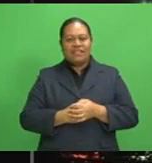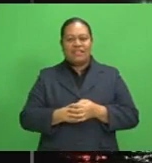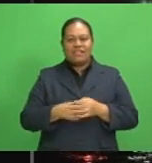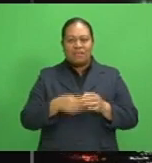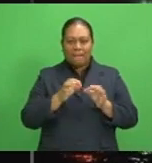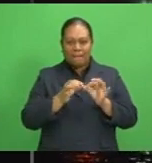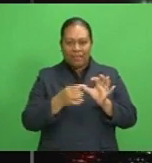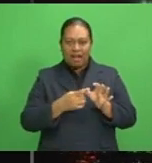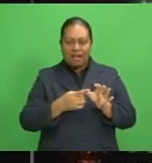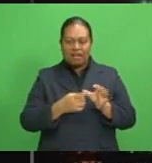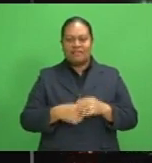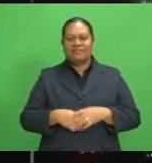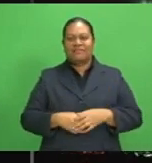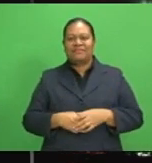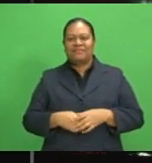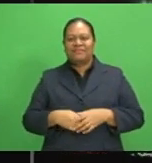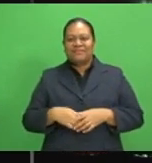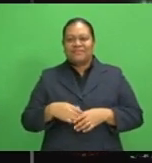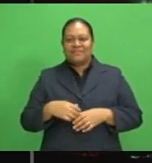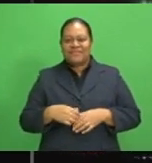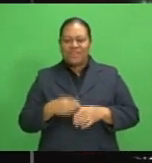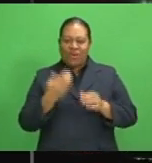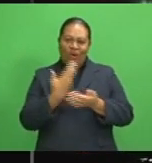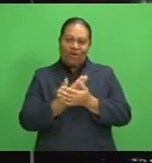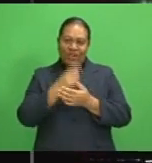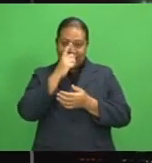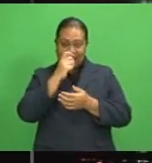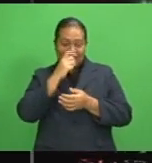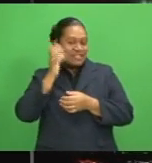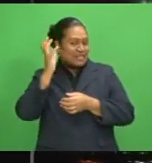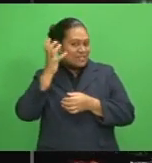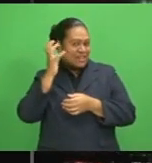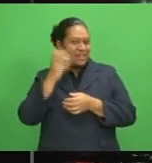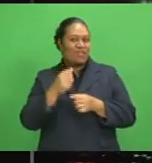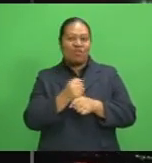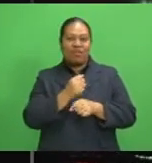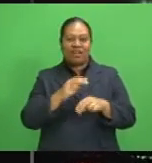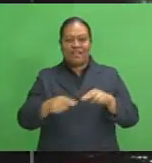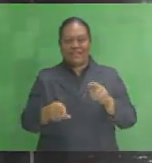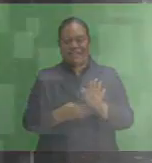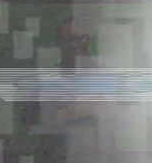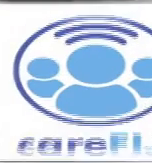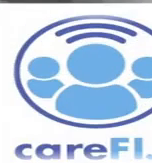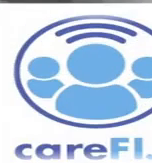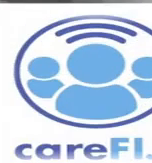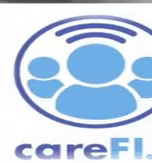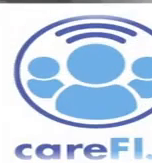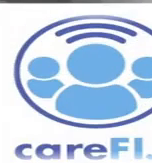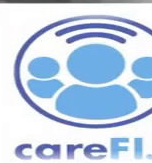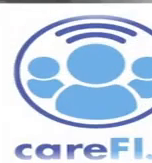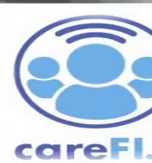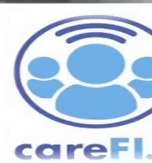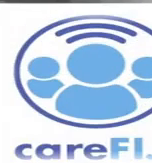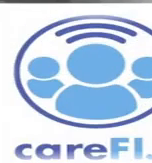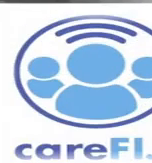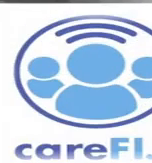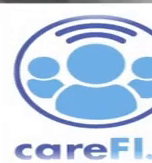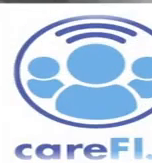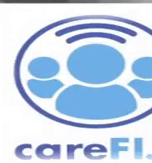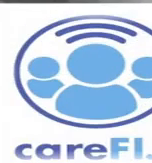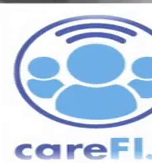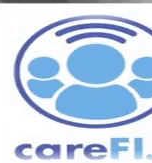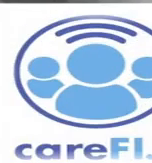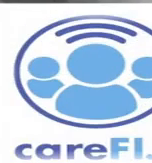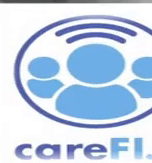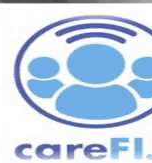Now for these stories and others. Tune in daily to our sister radio station Gold FM. Our poll question we're asking. Are you in